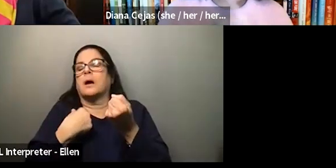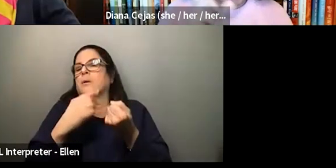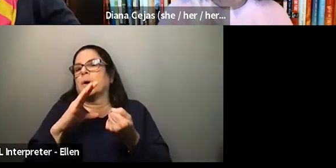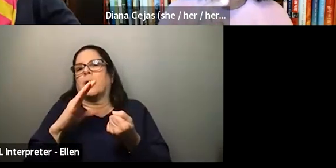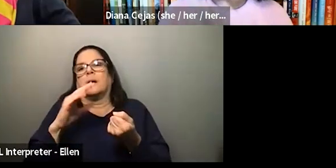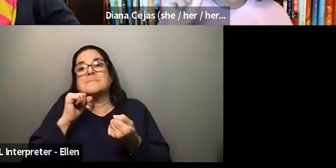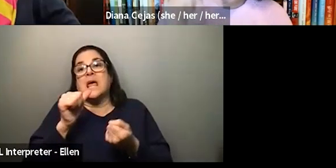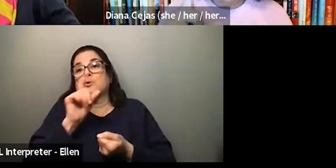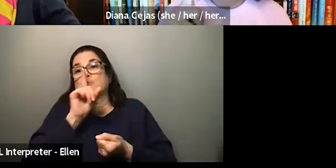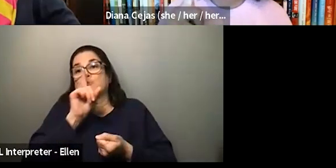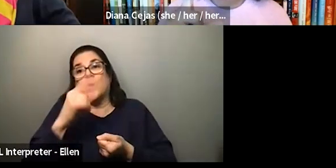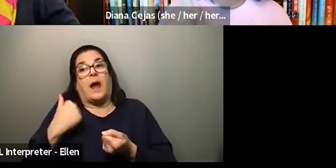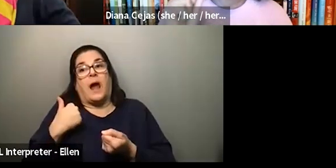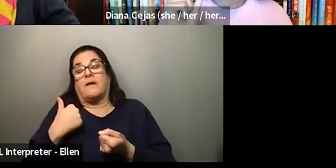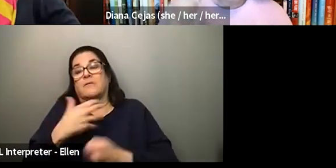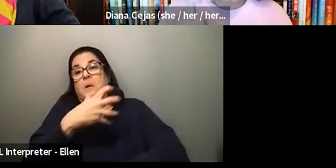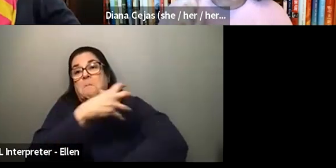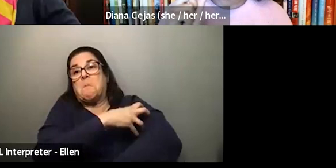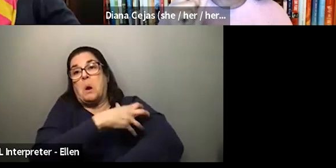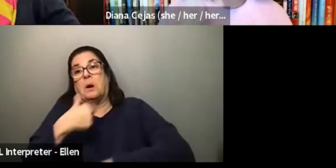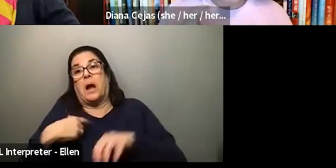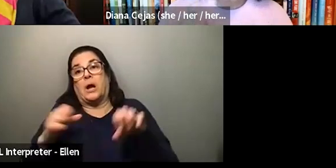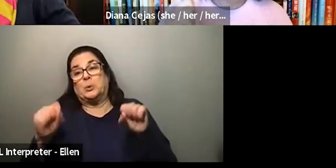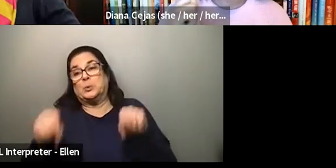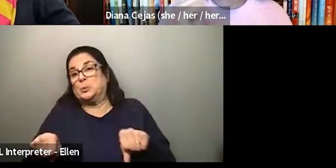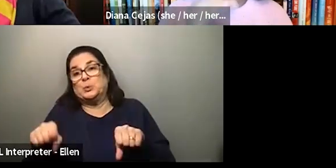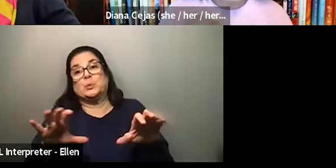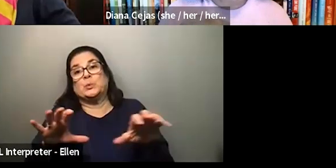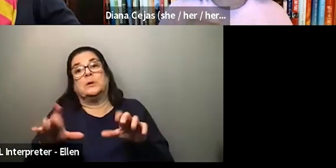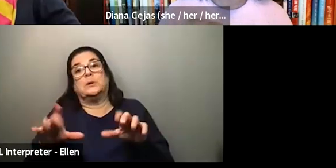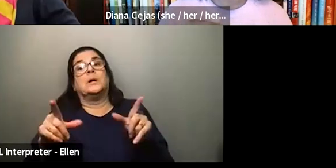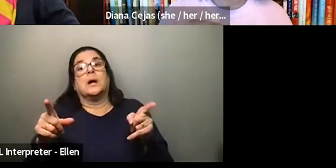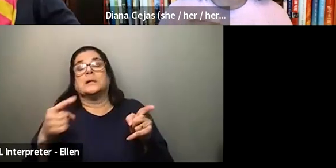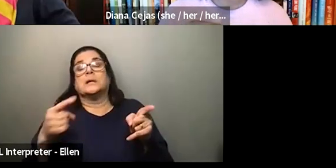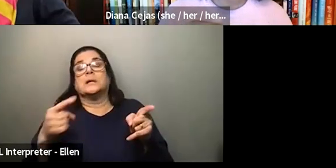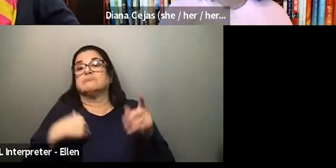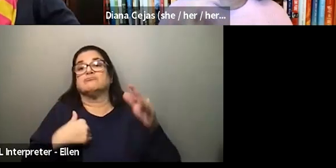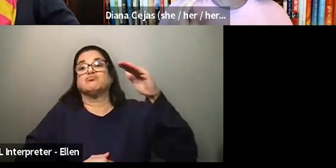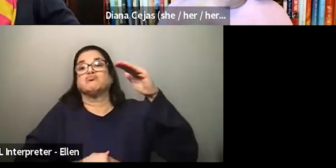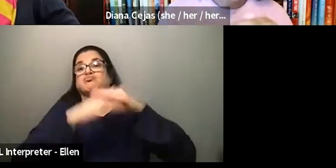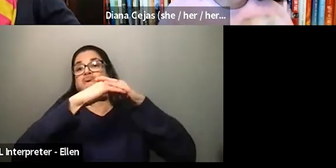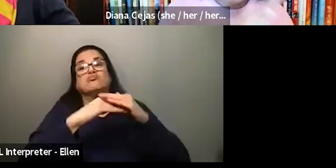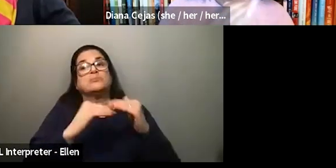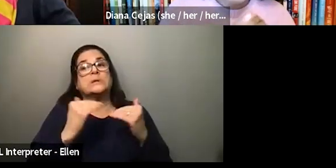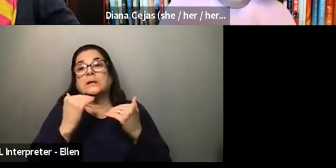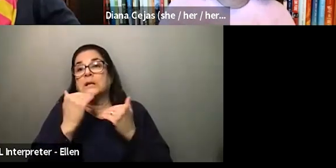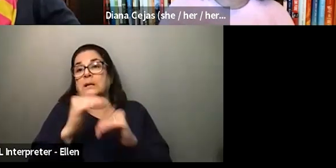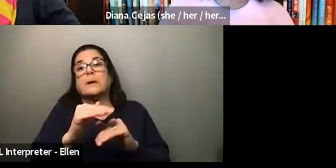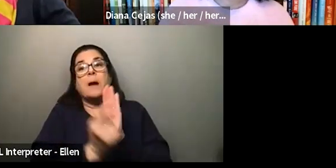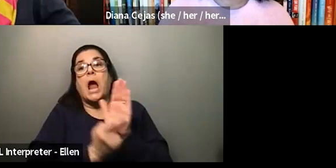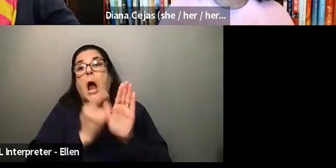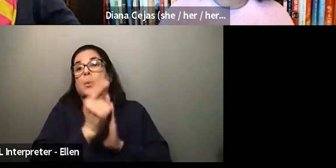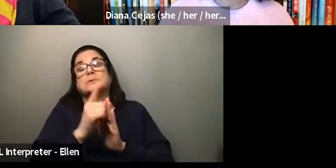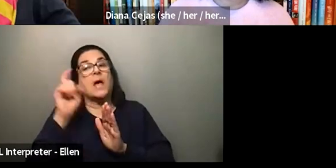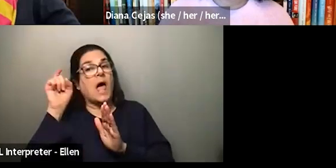understanding that I'm going to work x amount of hours. That's it. That's all I have got to be out before rounds, because I